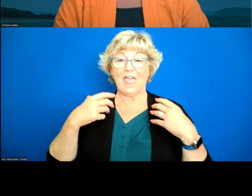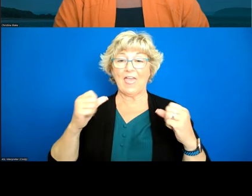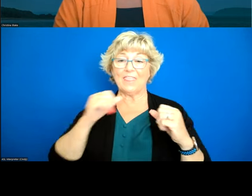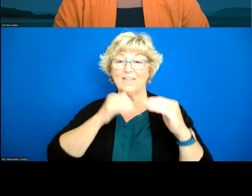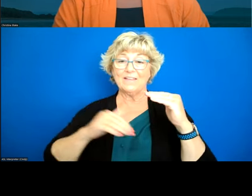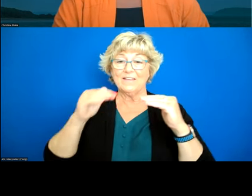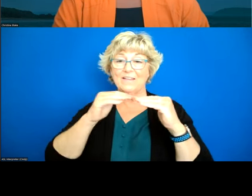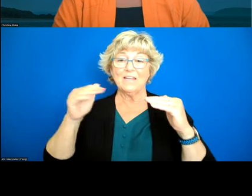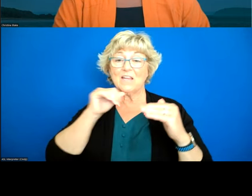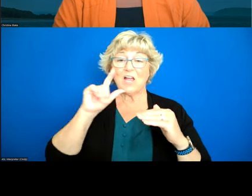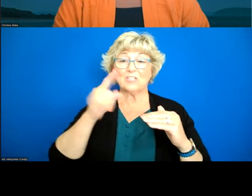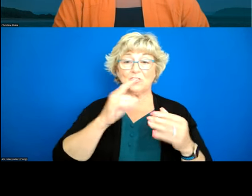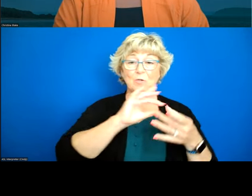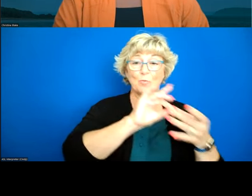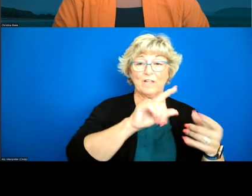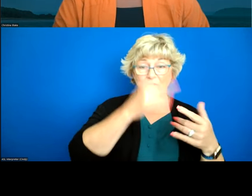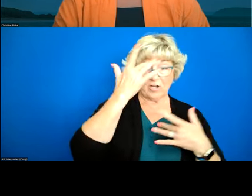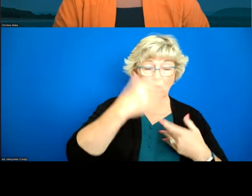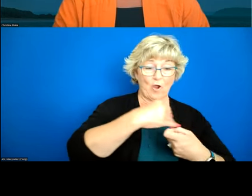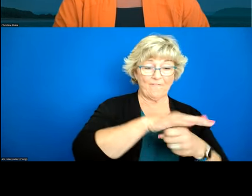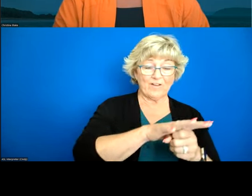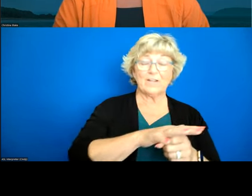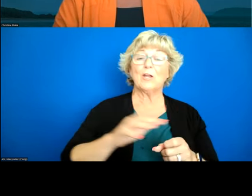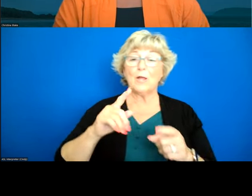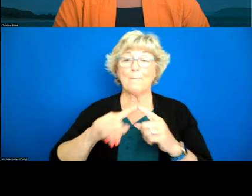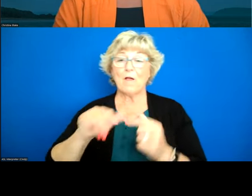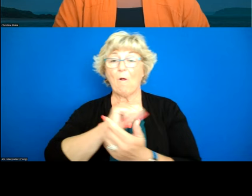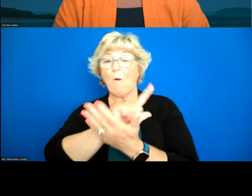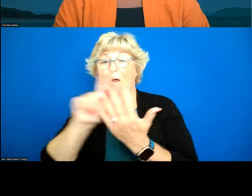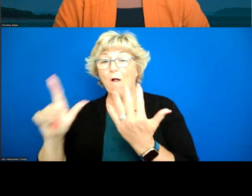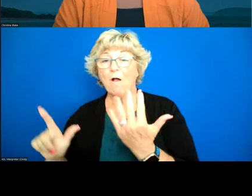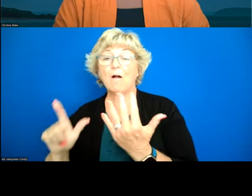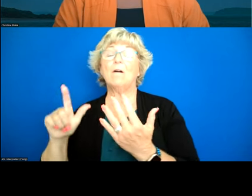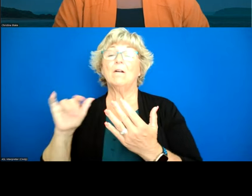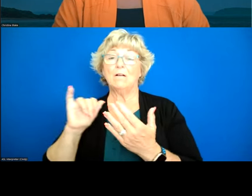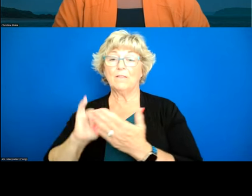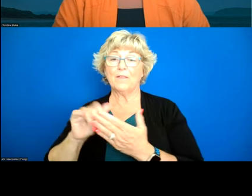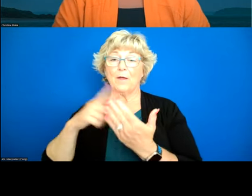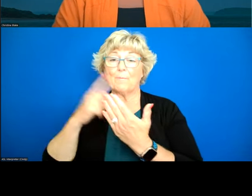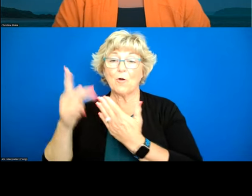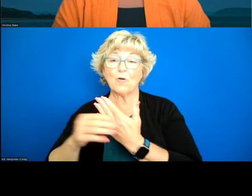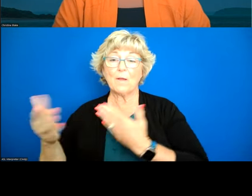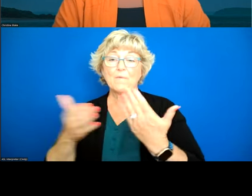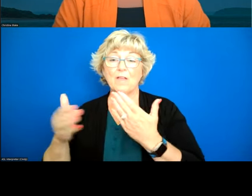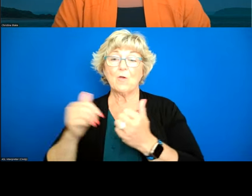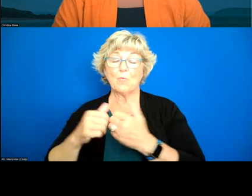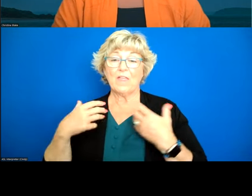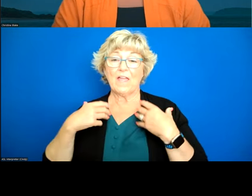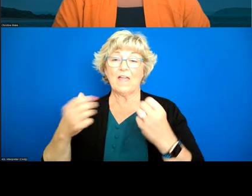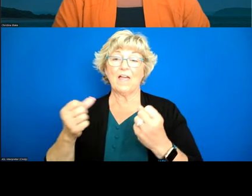as related to covet but throughout all of our programs and services that we have throughout the health and human services agency so